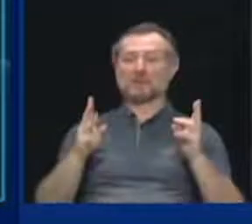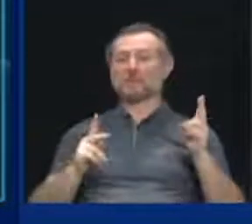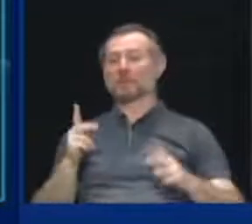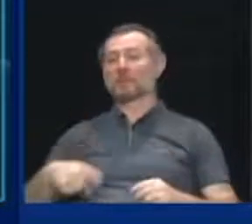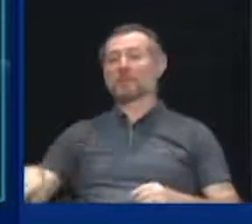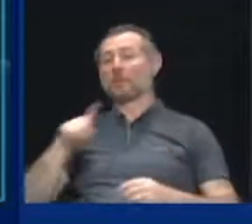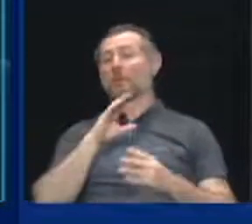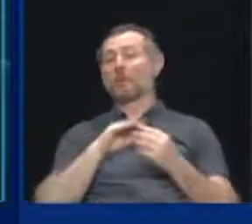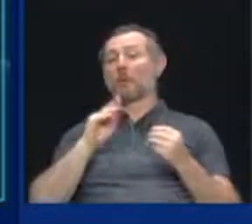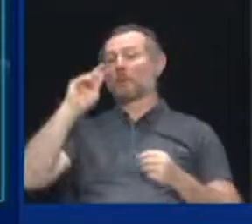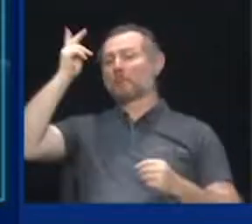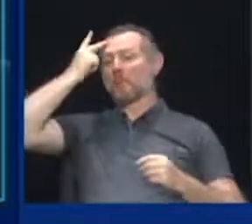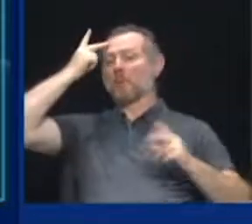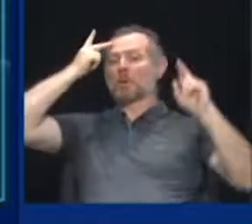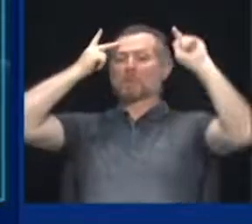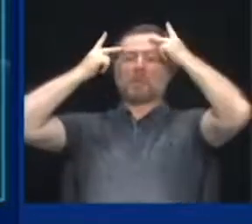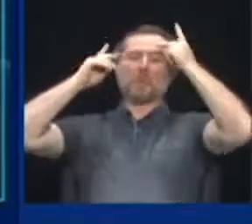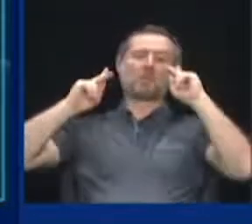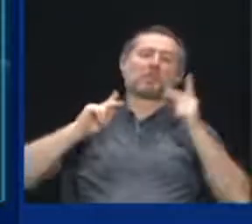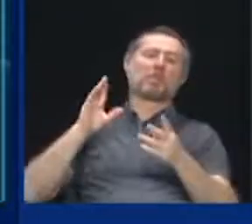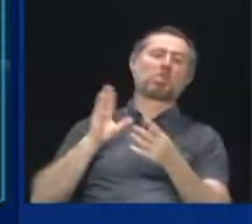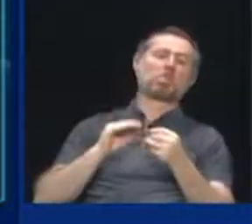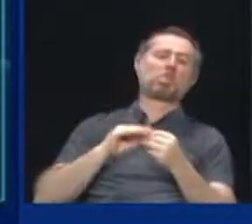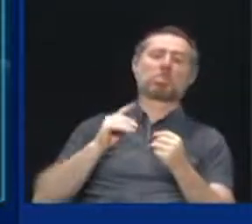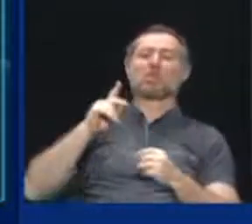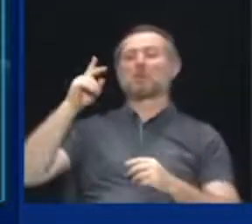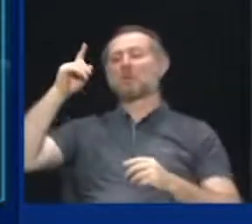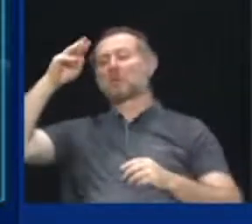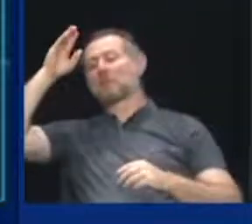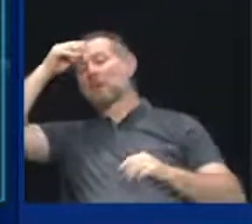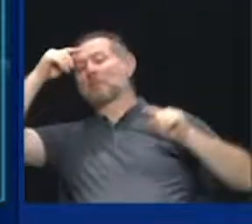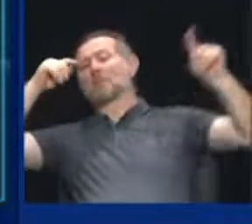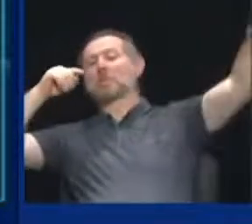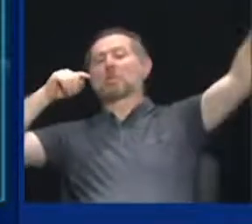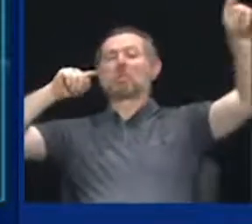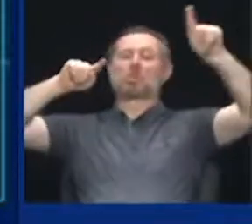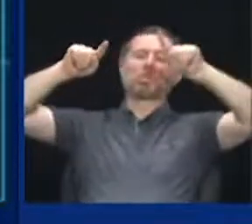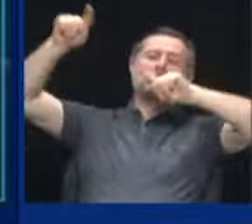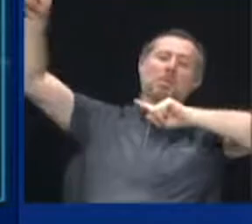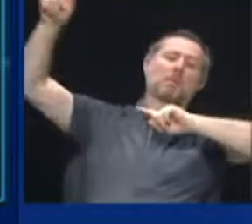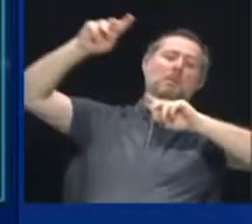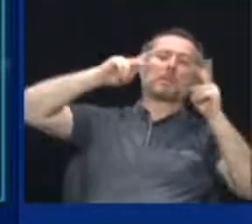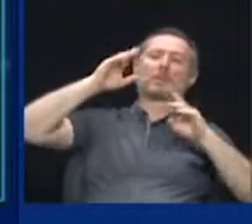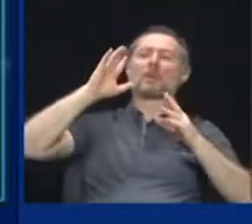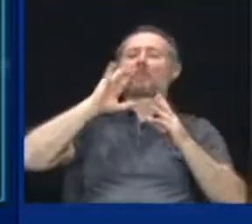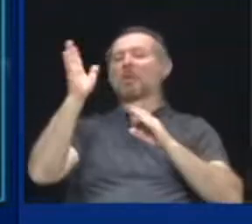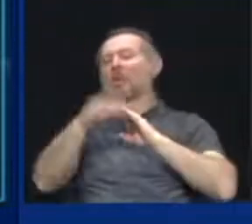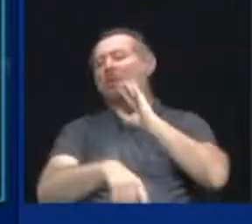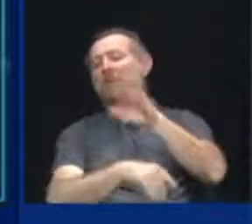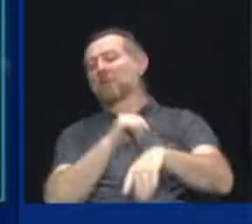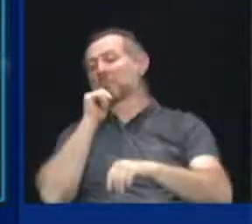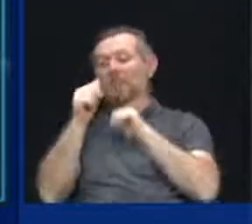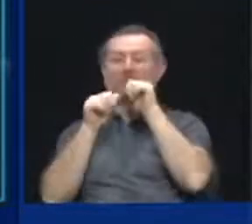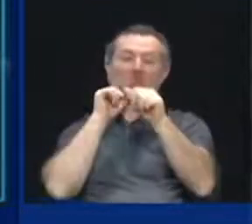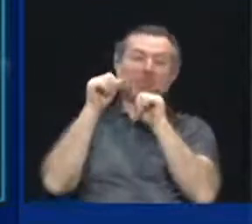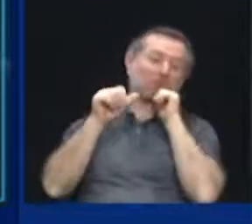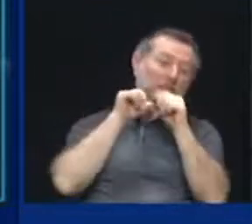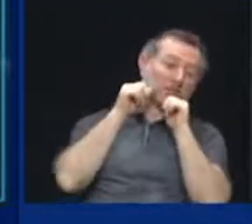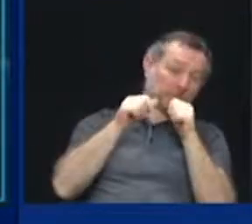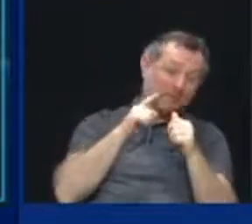and a lot of people were talking theory and a lot of people were trying to deny because they didn't want to deliver